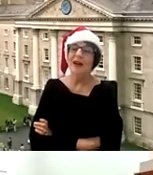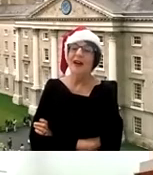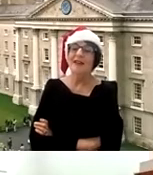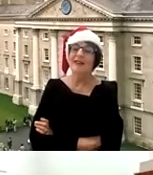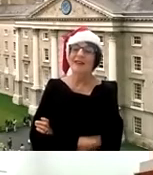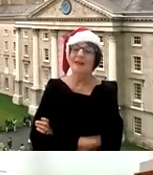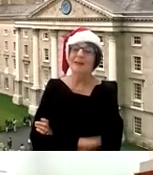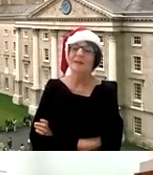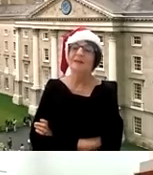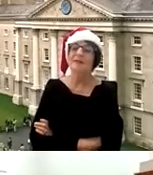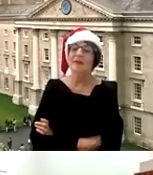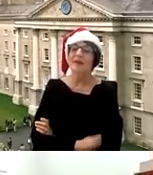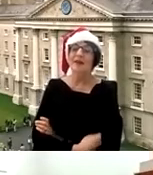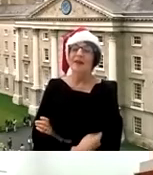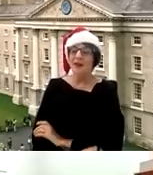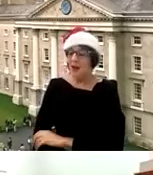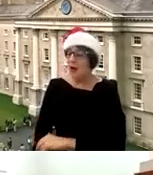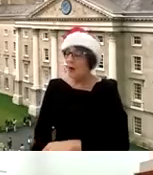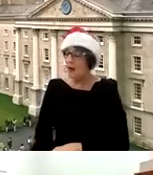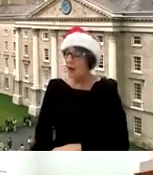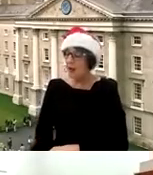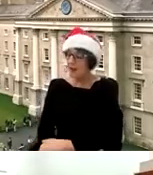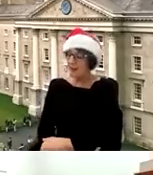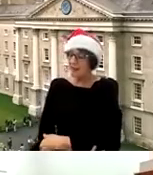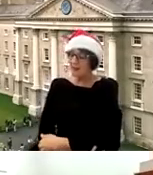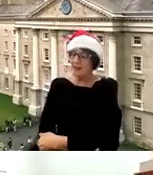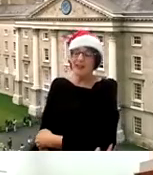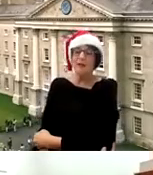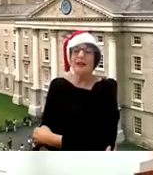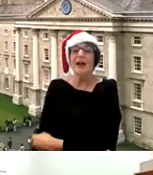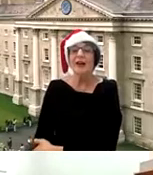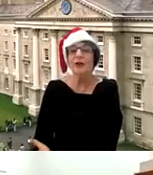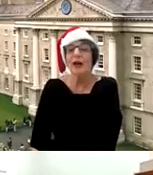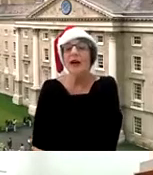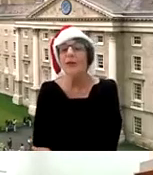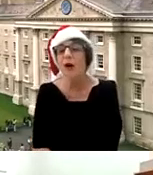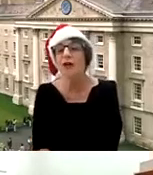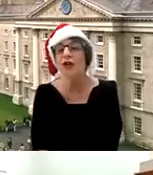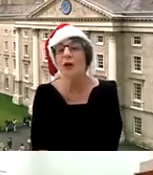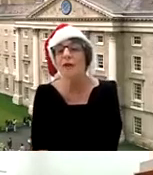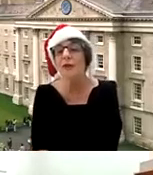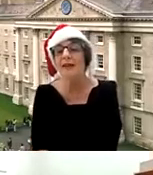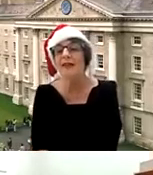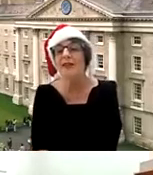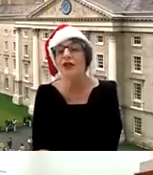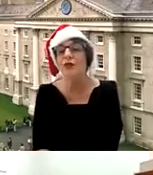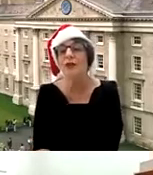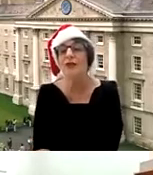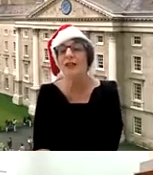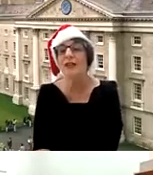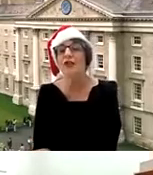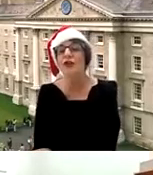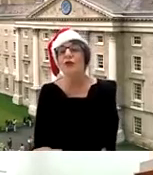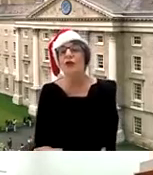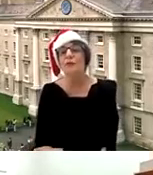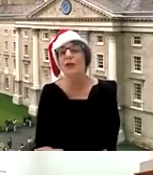okay okay excellent that's okay okay excellent that's lovely anuna what do you have you anything that you want to